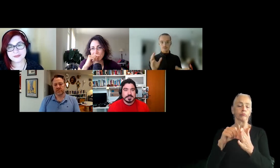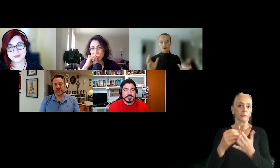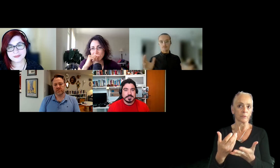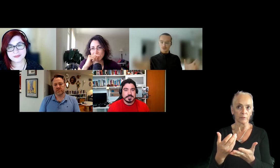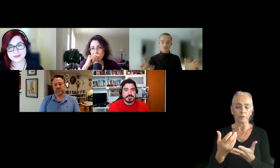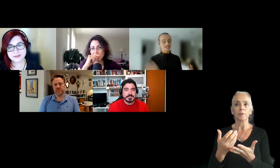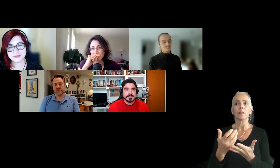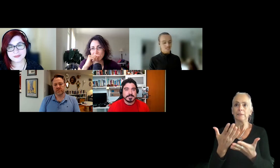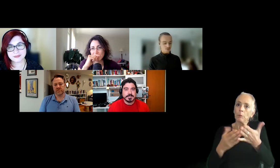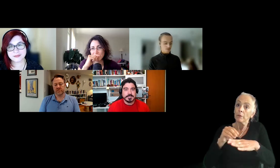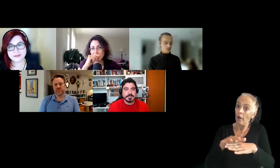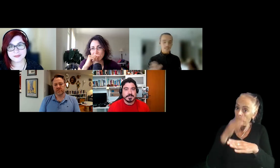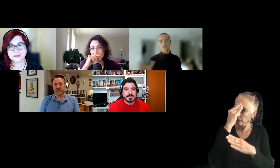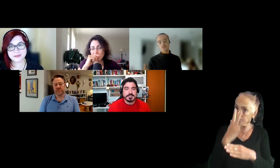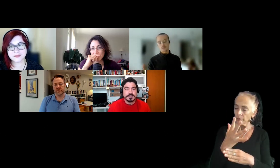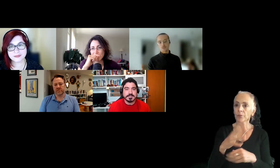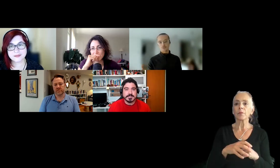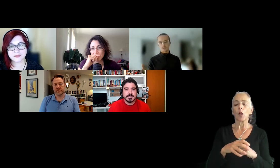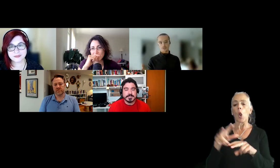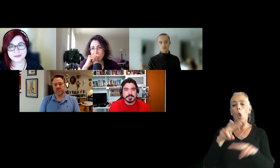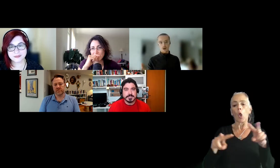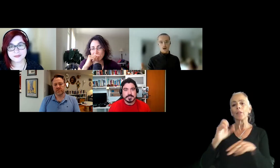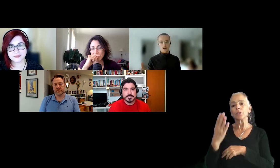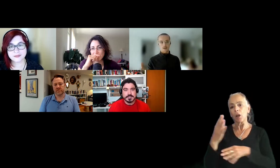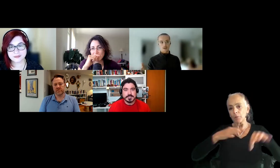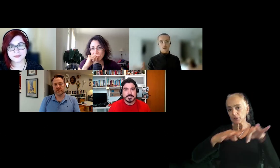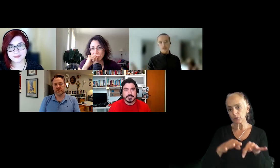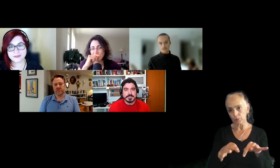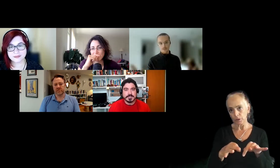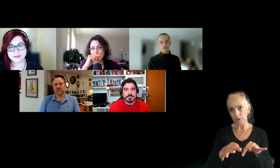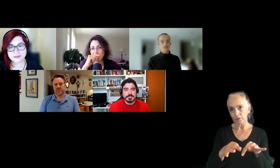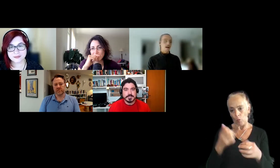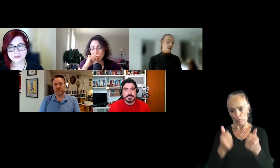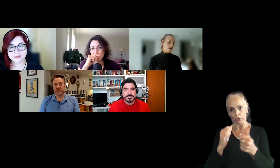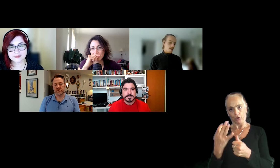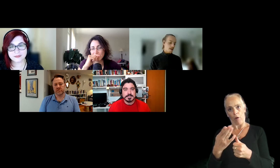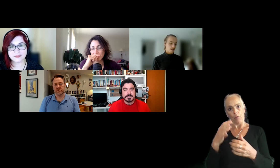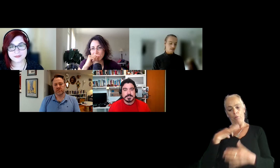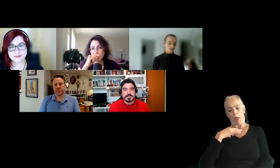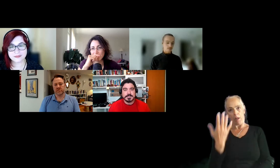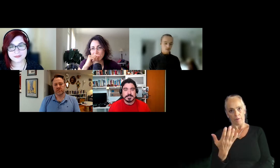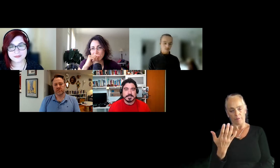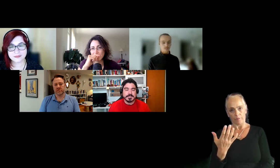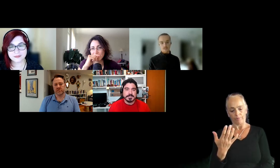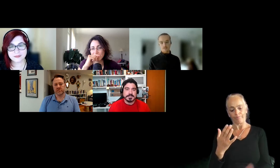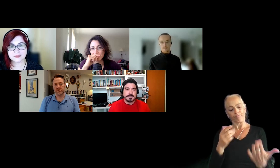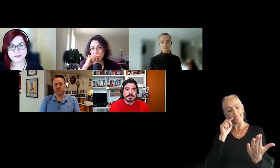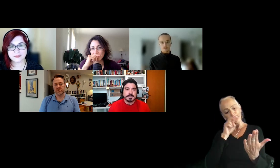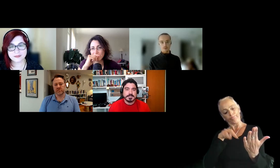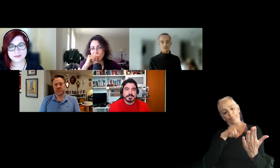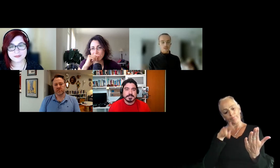suppose, before doing this is to take a look at the job description that you are applying to. And hopefully